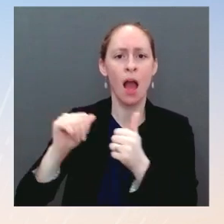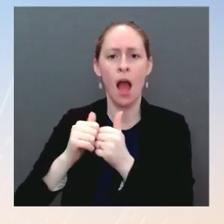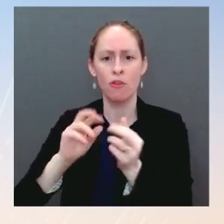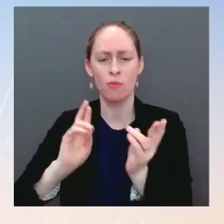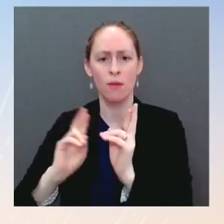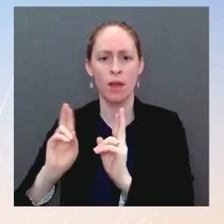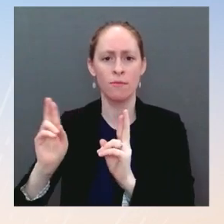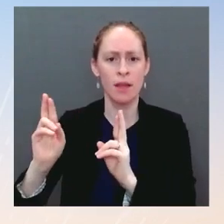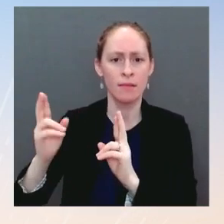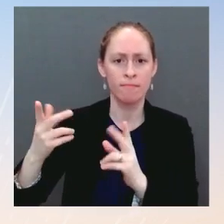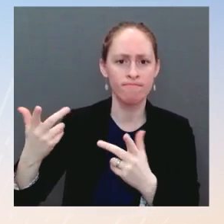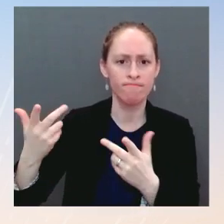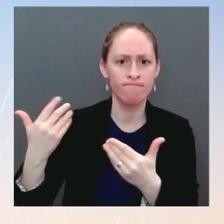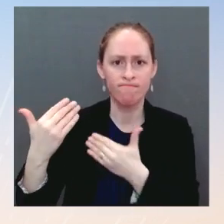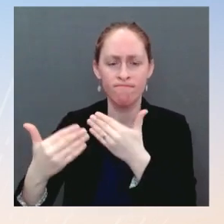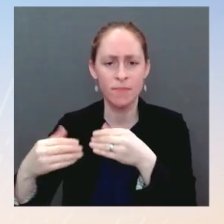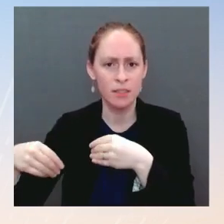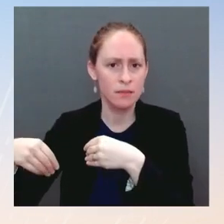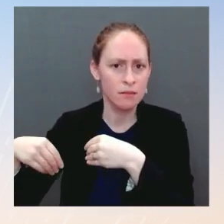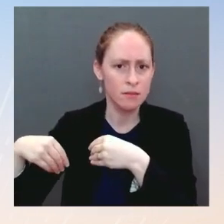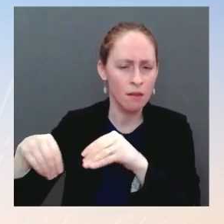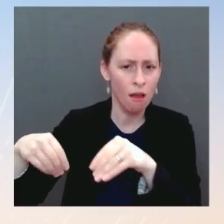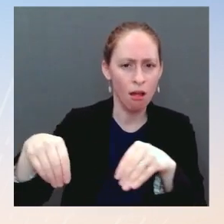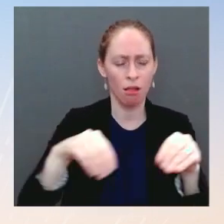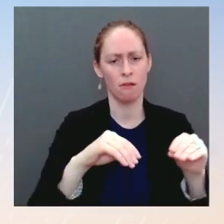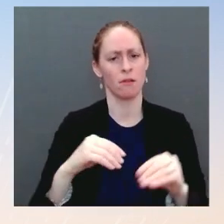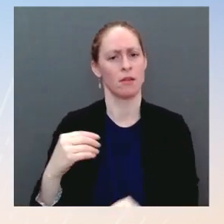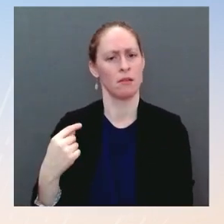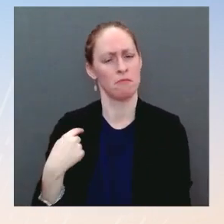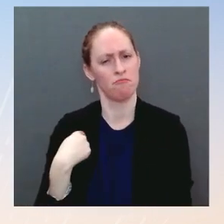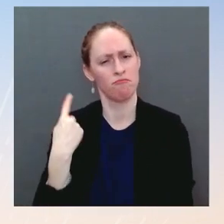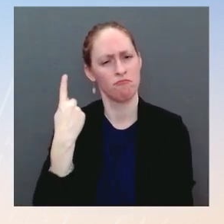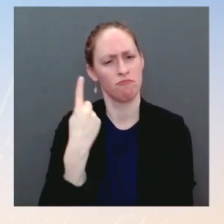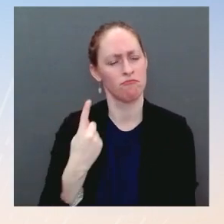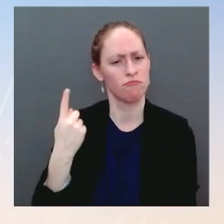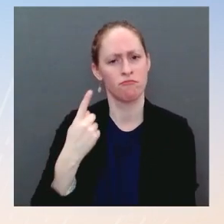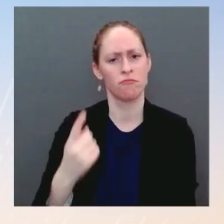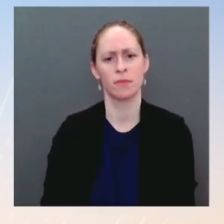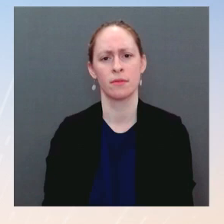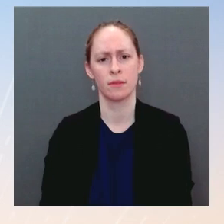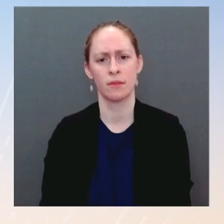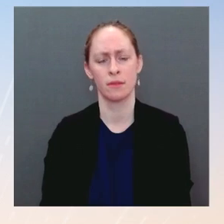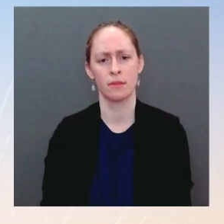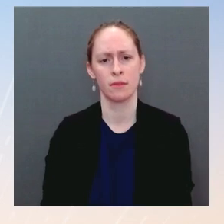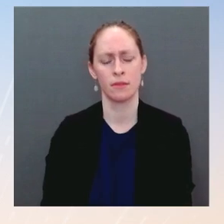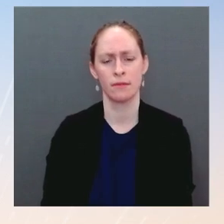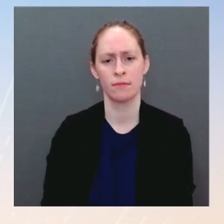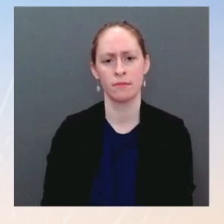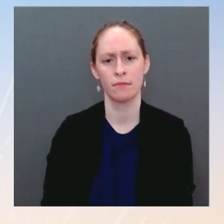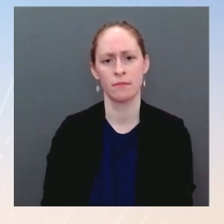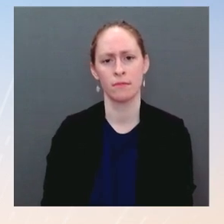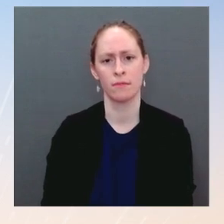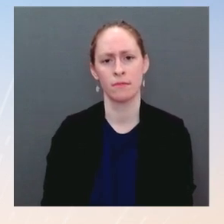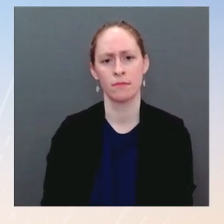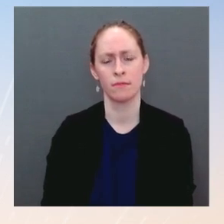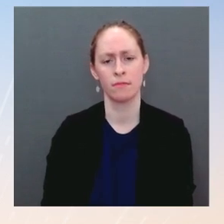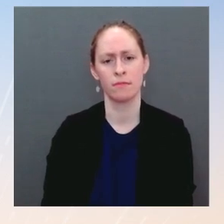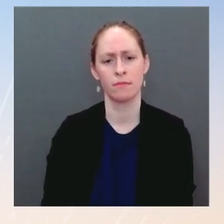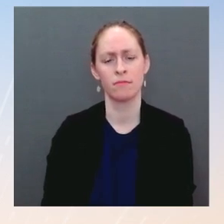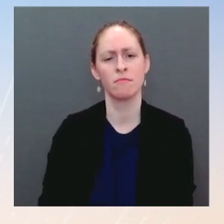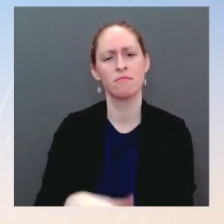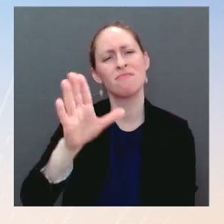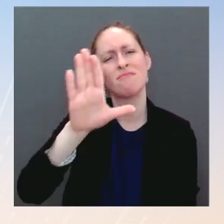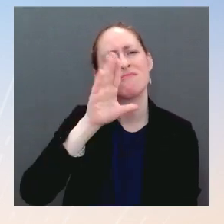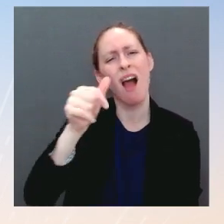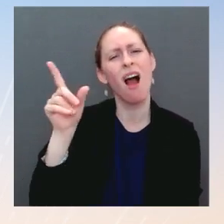why this administration hasn't done more to curb fossil fuel production on public lands and waters? There are allies in the environmental